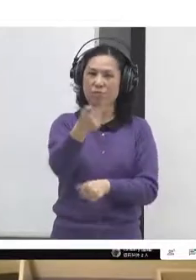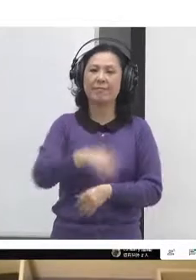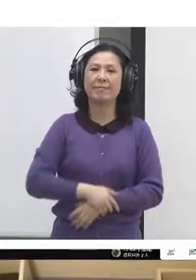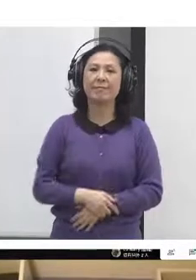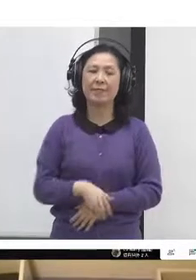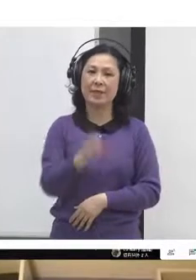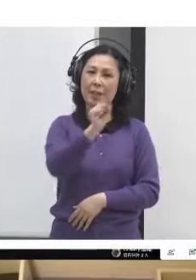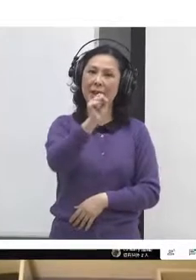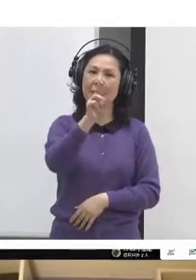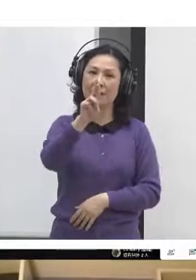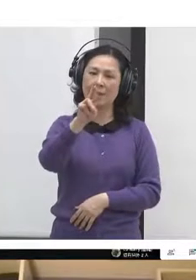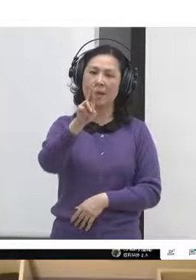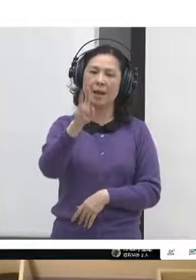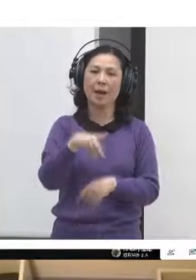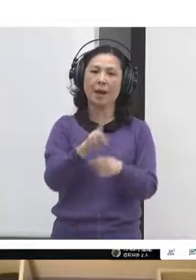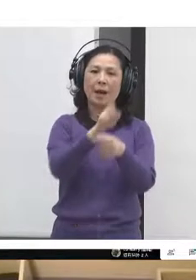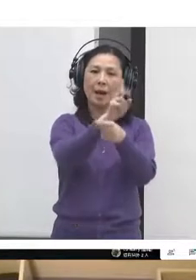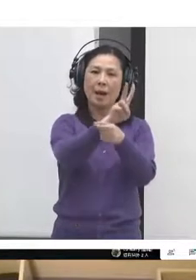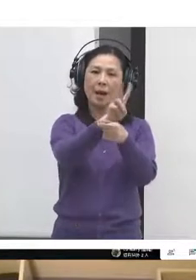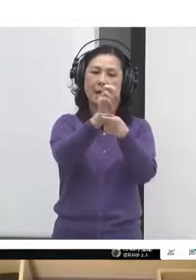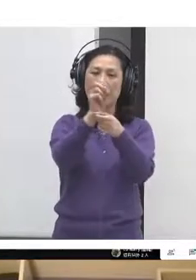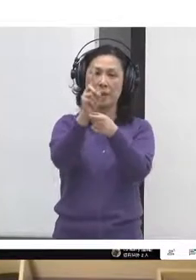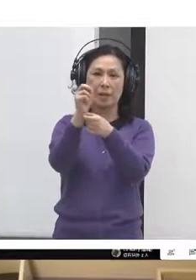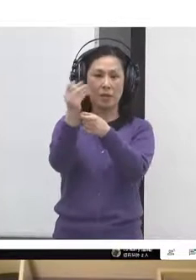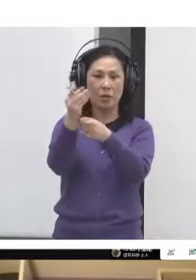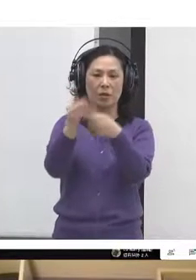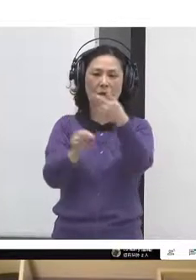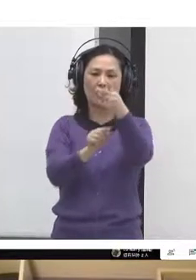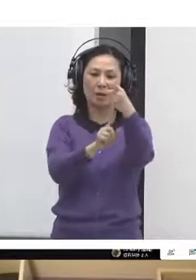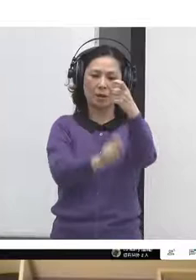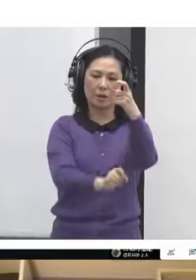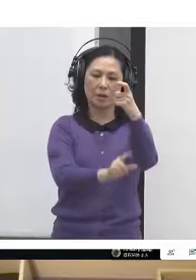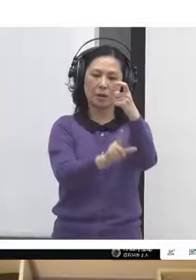and September of this year. Next slide, please.